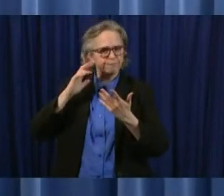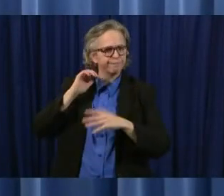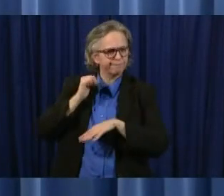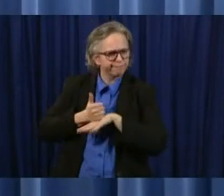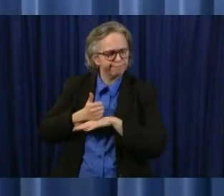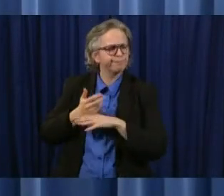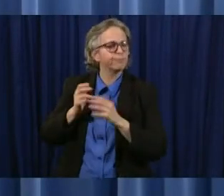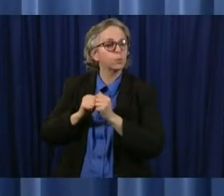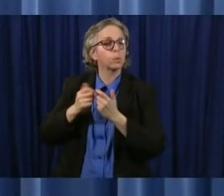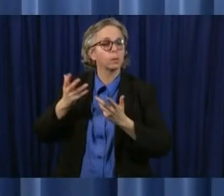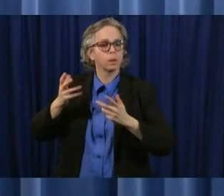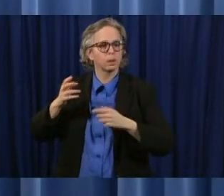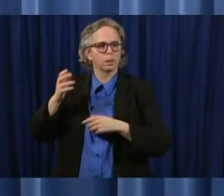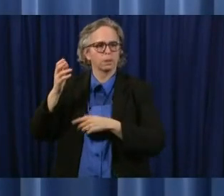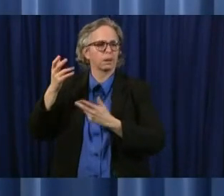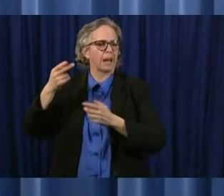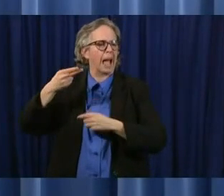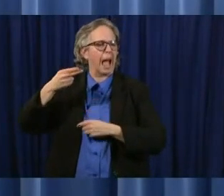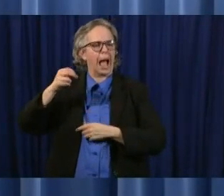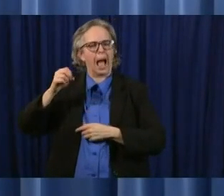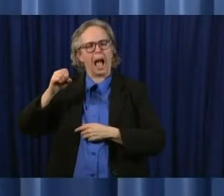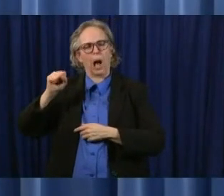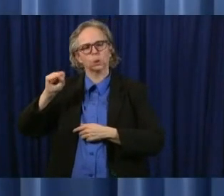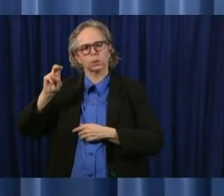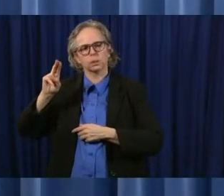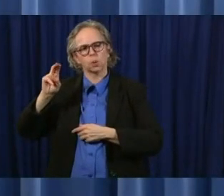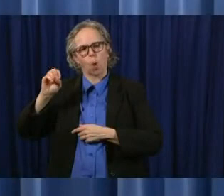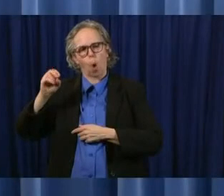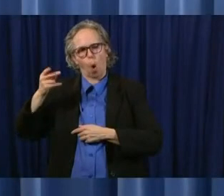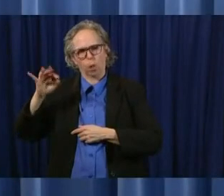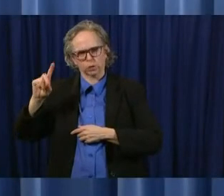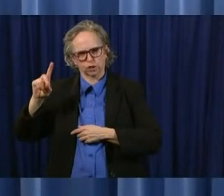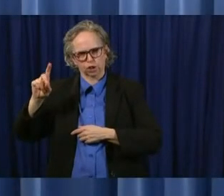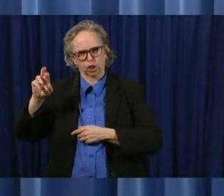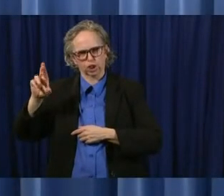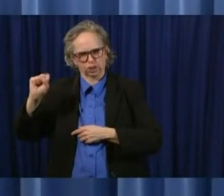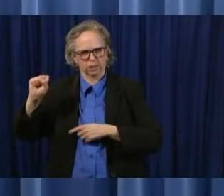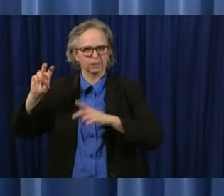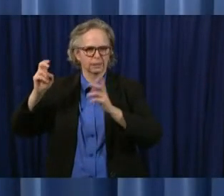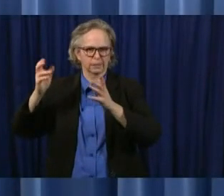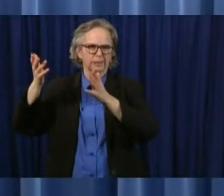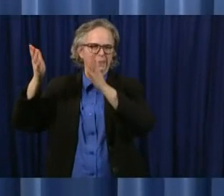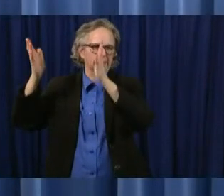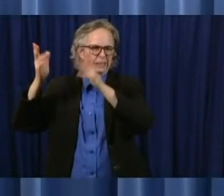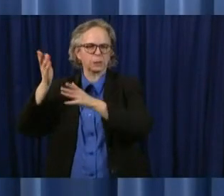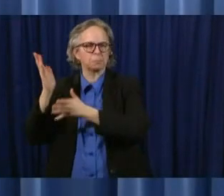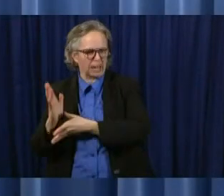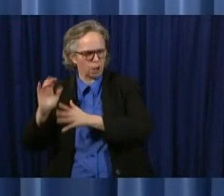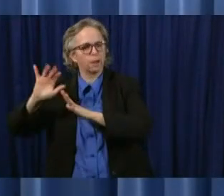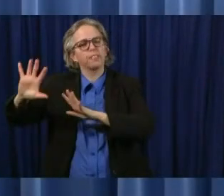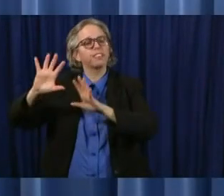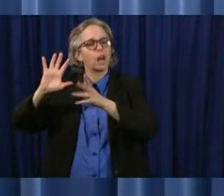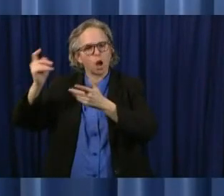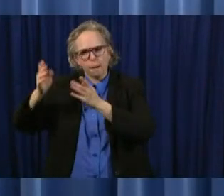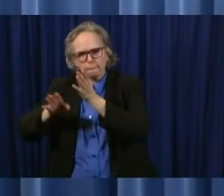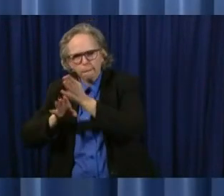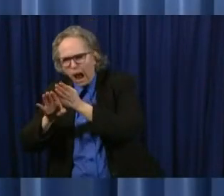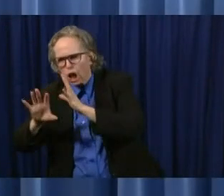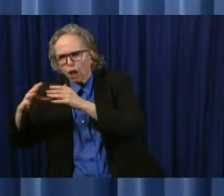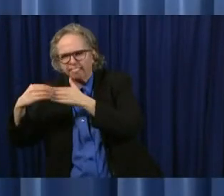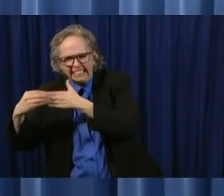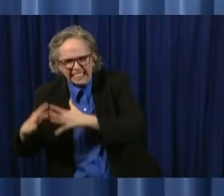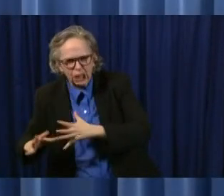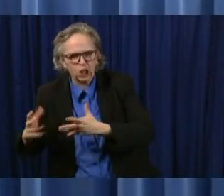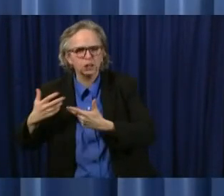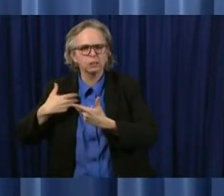minority leader sykes and senate minority leader yuko we've reached out to them to help identify people who